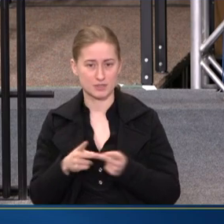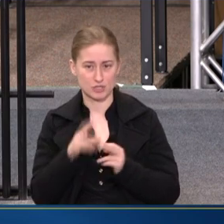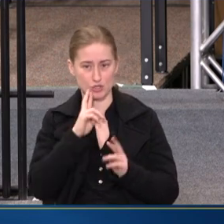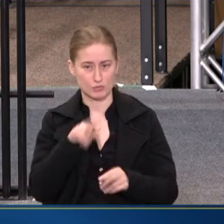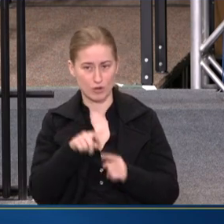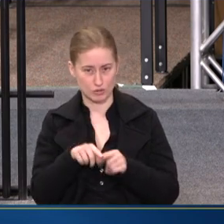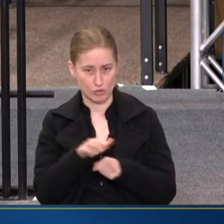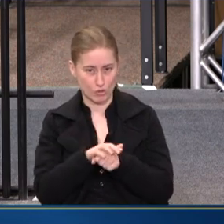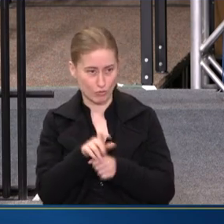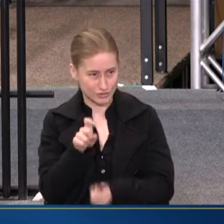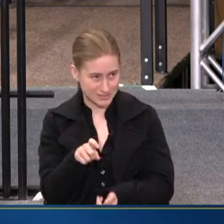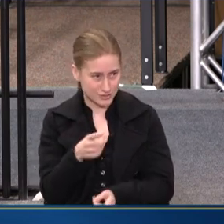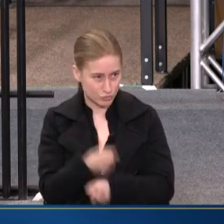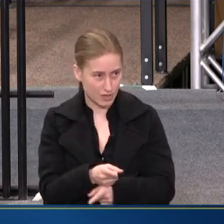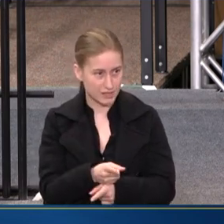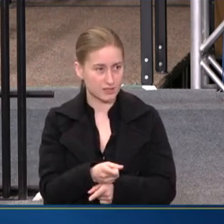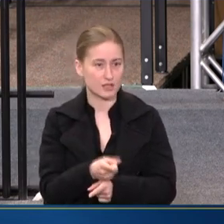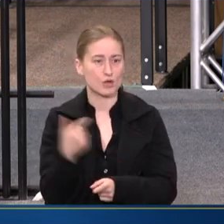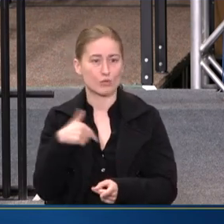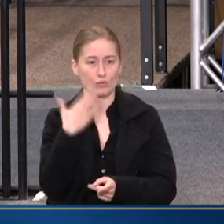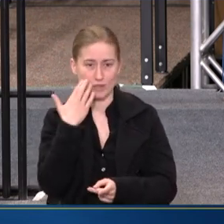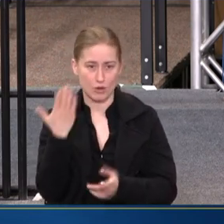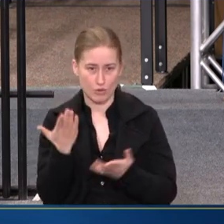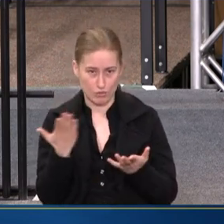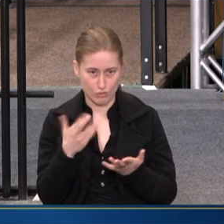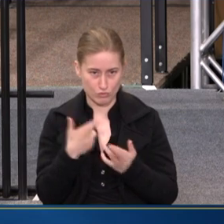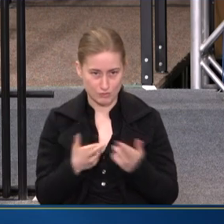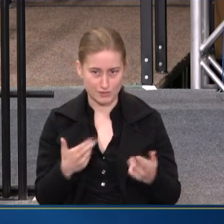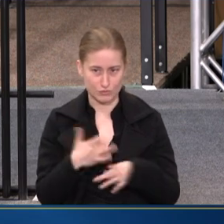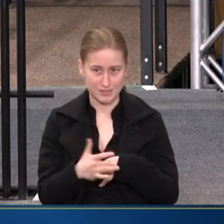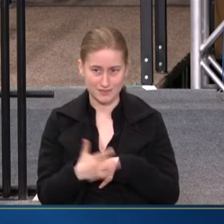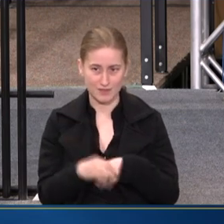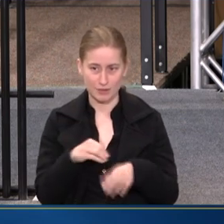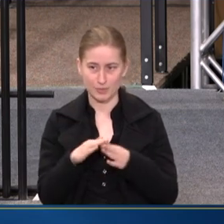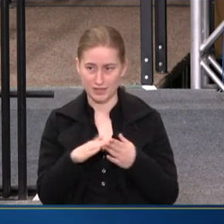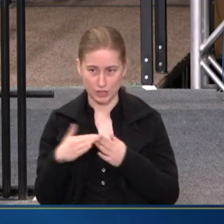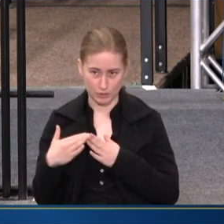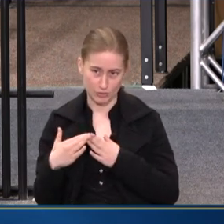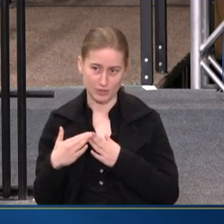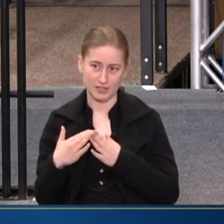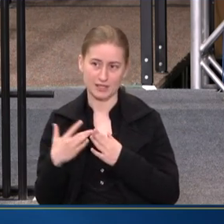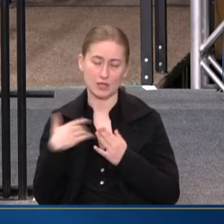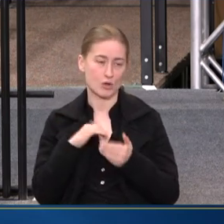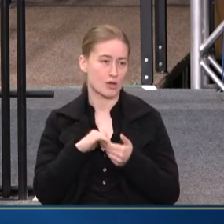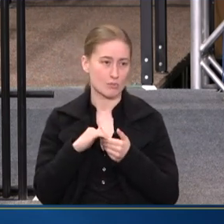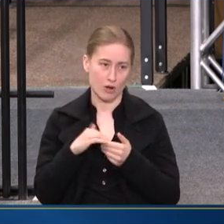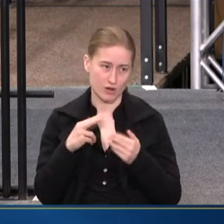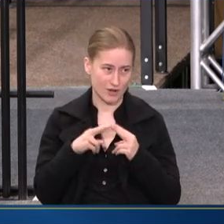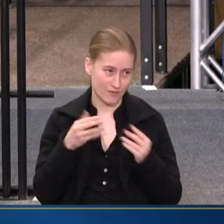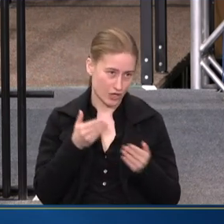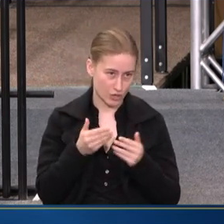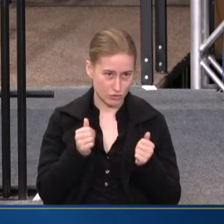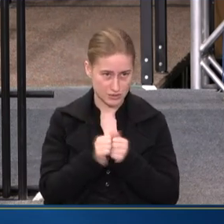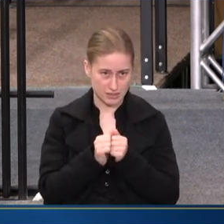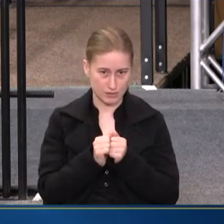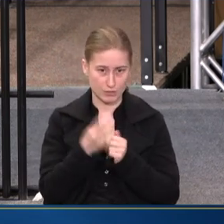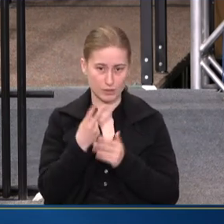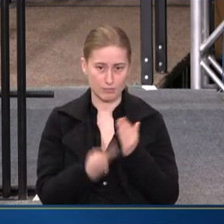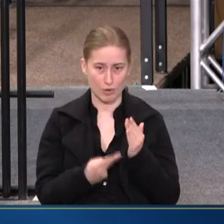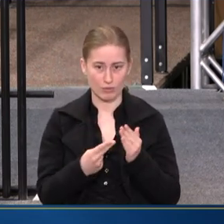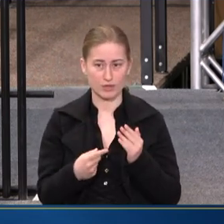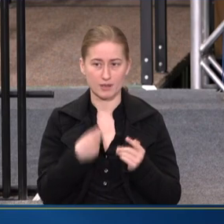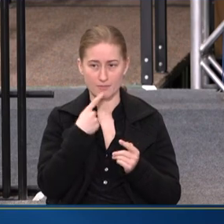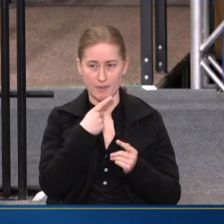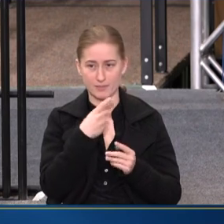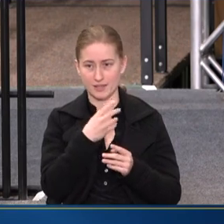RESPOND TO LOCAL NEEDS. WE KNOW WHAT THOSE RESOURCES ARE THAT ARE AVAILABLE IN OUR COMMUNITIES. WE PARTNER VERY CLOSELY WITH BOTH THE PUBLIC